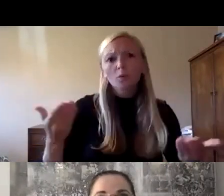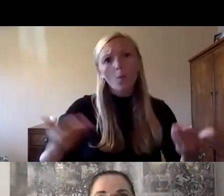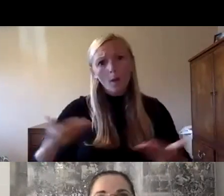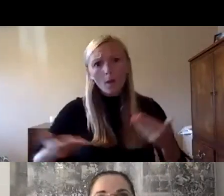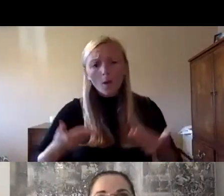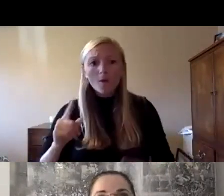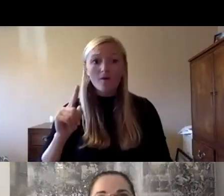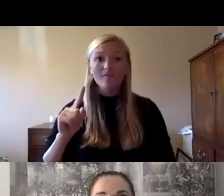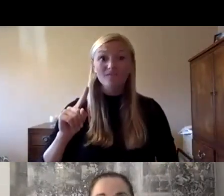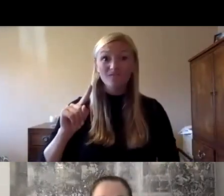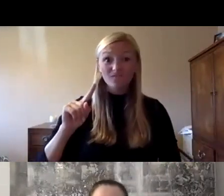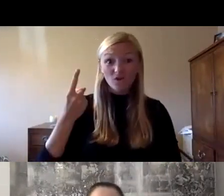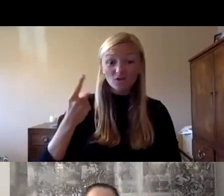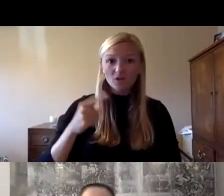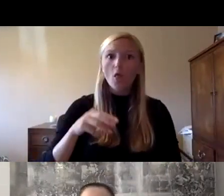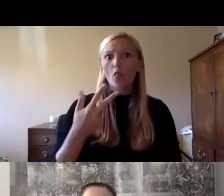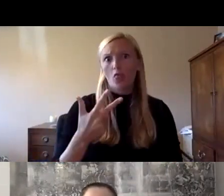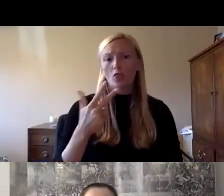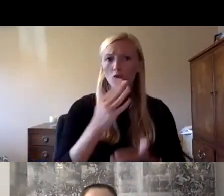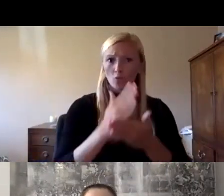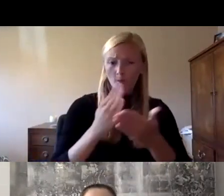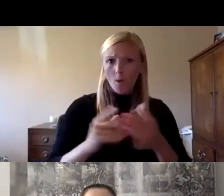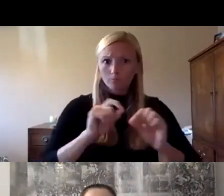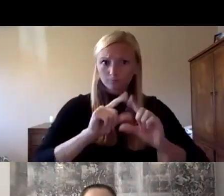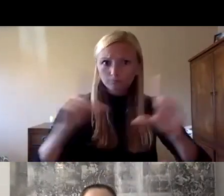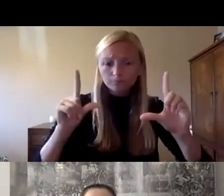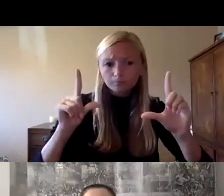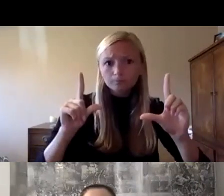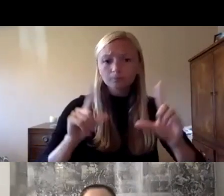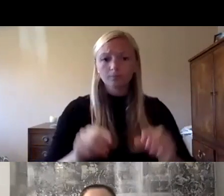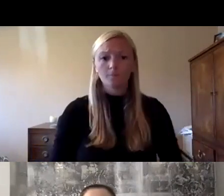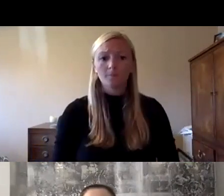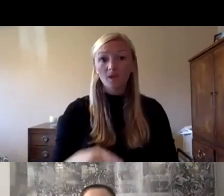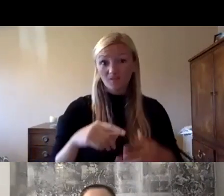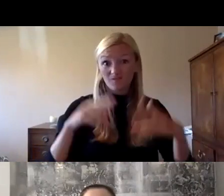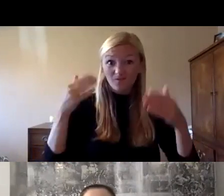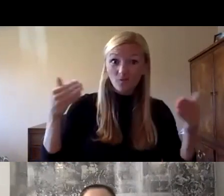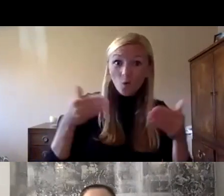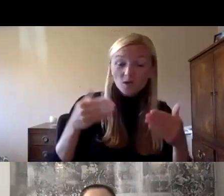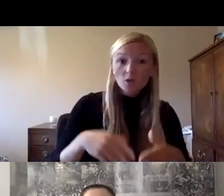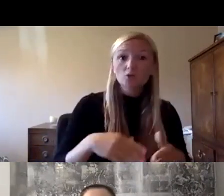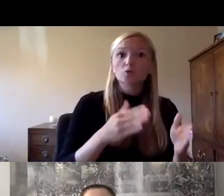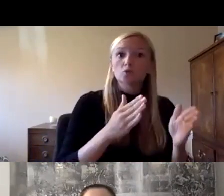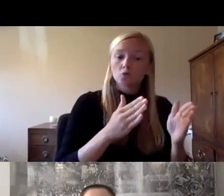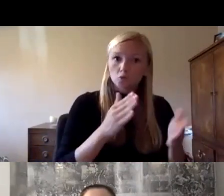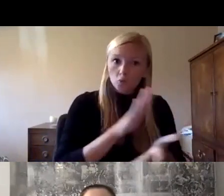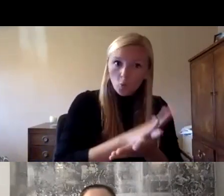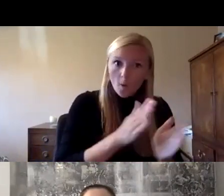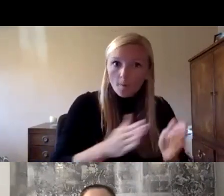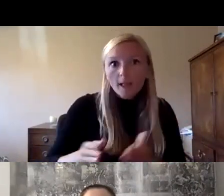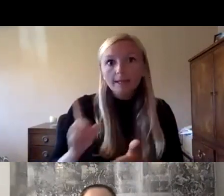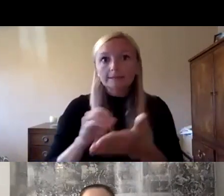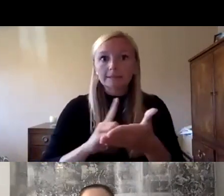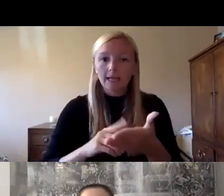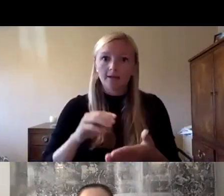the first of a three-part webinar series the series topics will focus on school planning and design for COVID